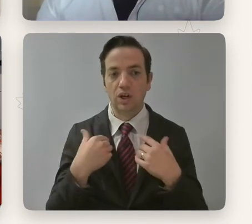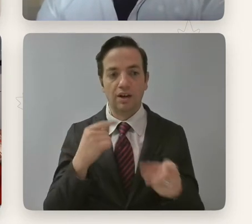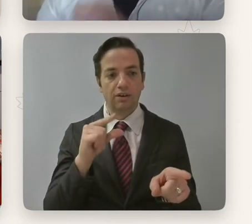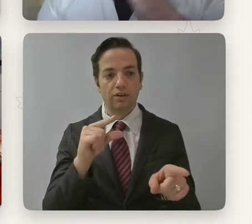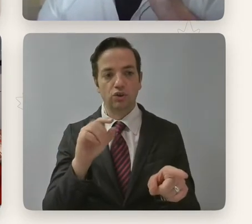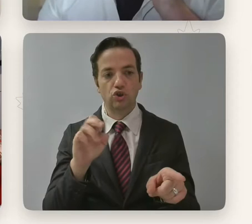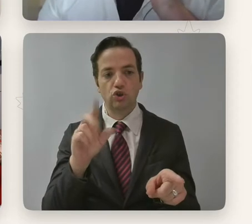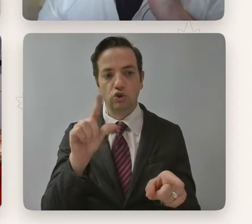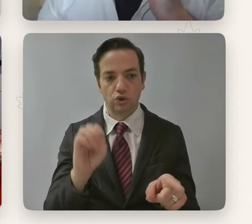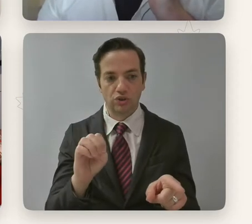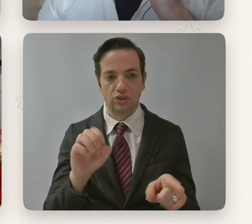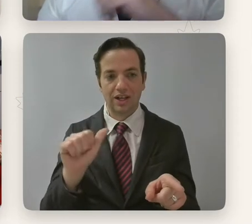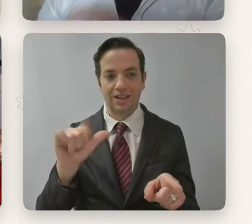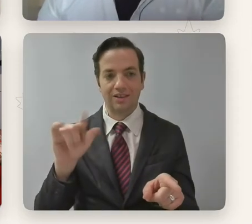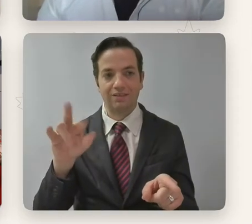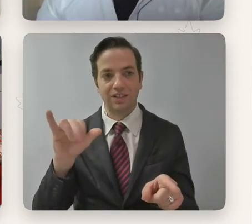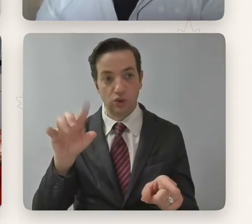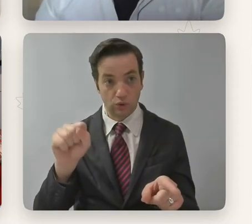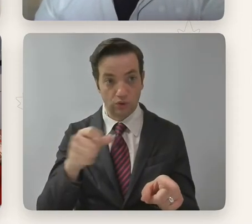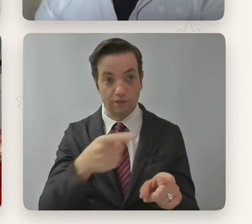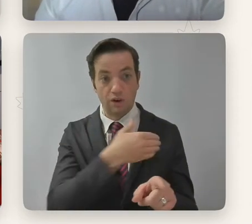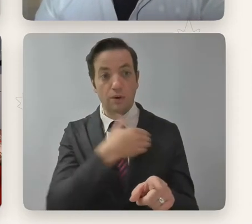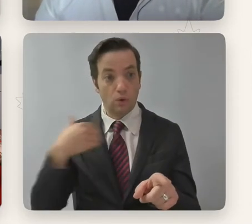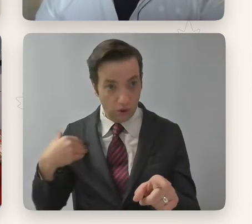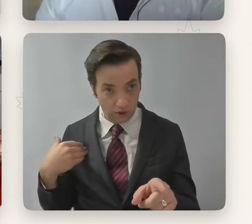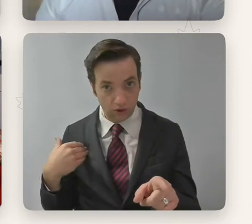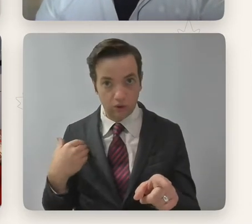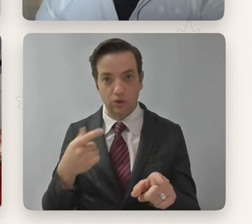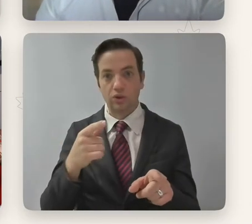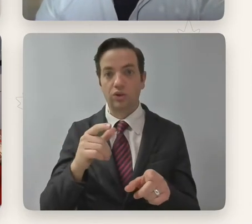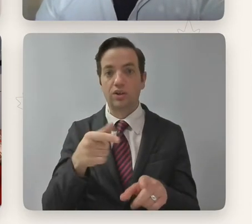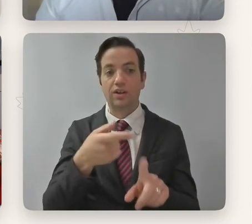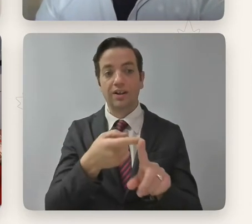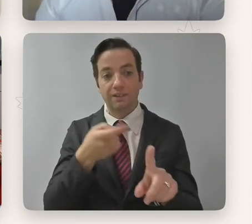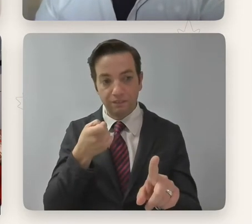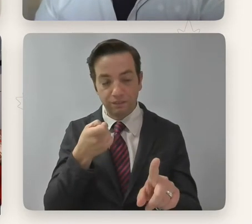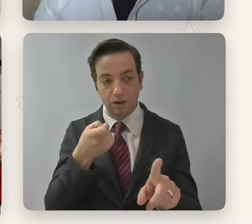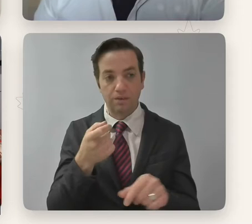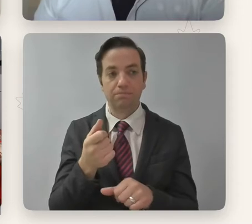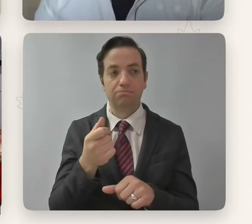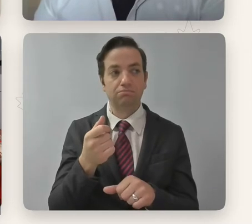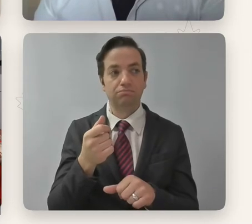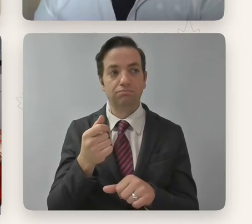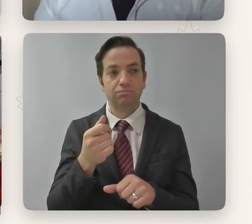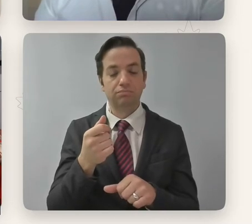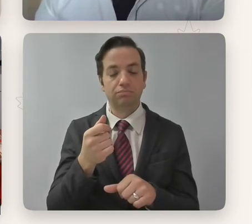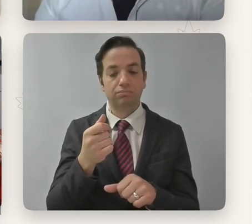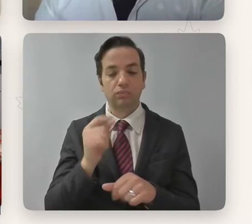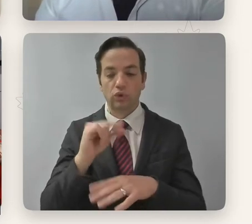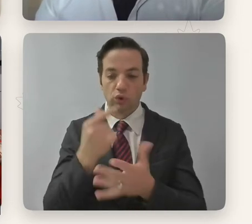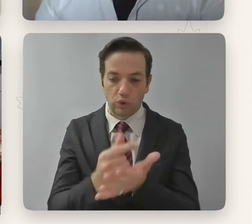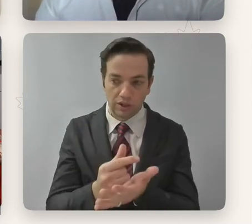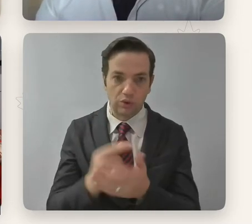Alavizos. George is a Toronto-based theater and screen actor and a graduate from the University of Toronto and Sheridan's Theater and Drama